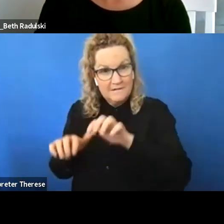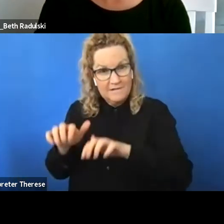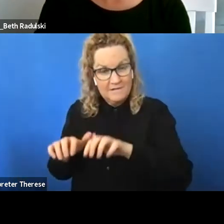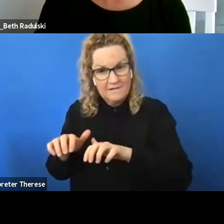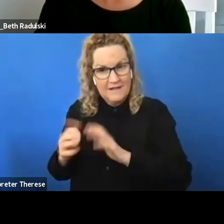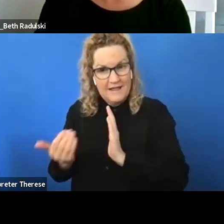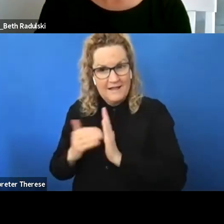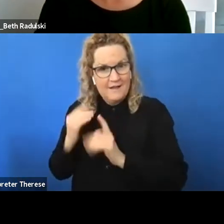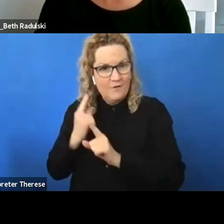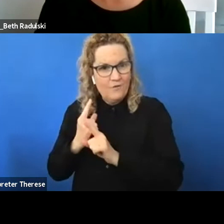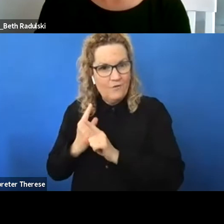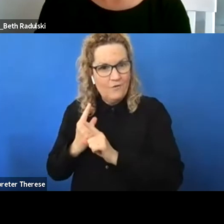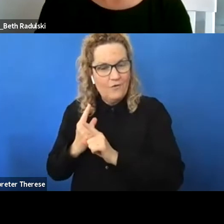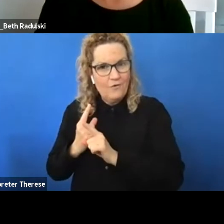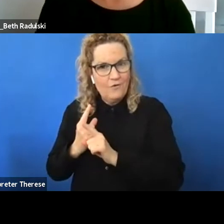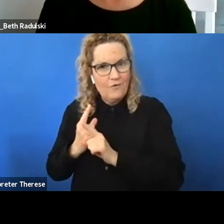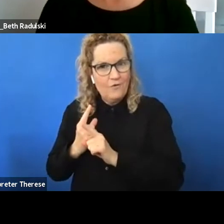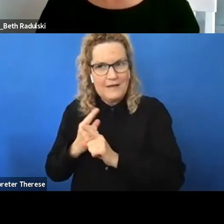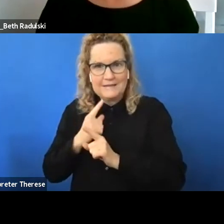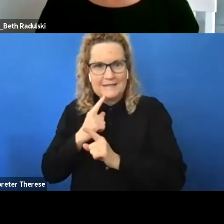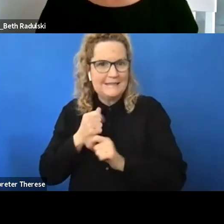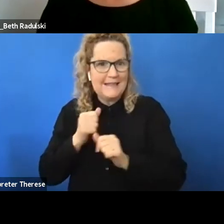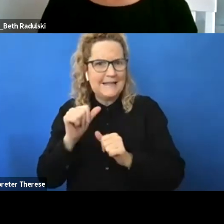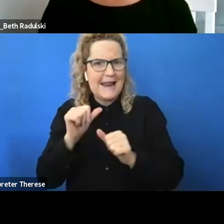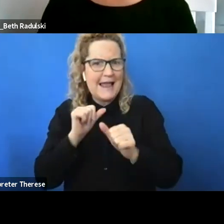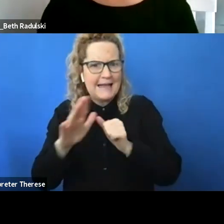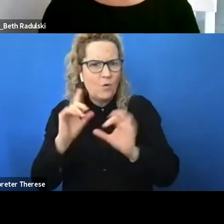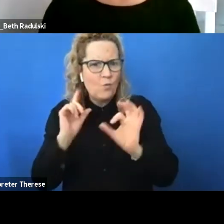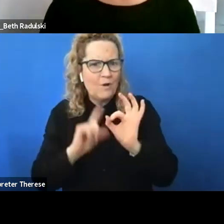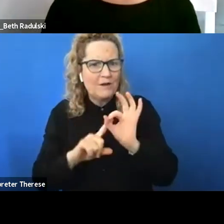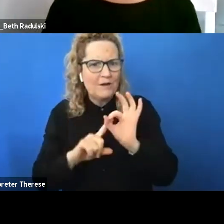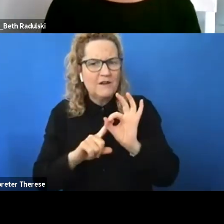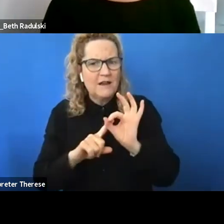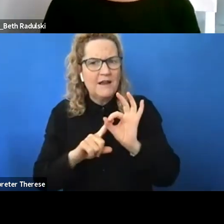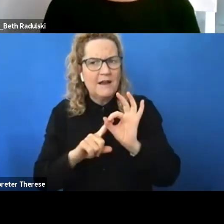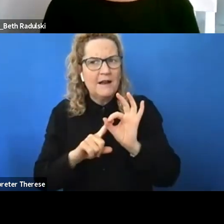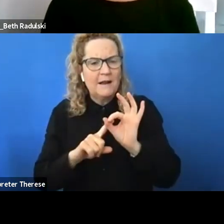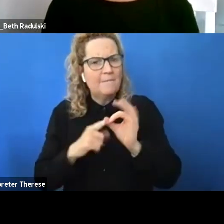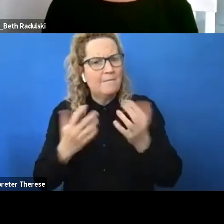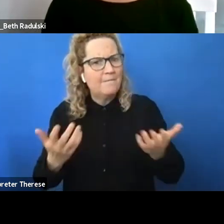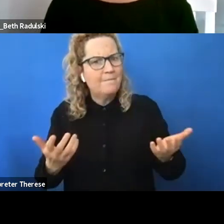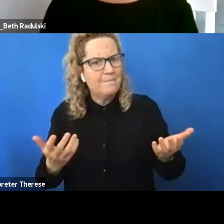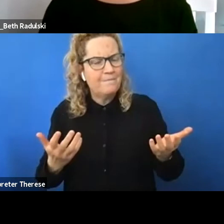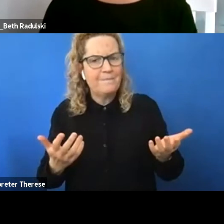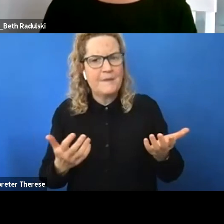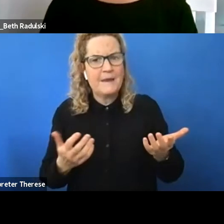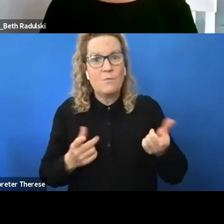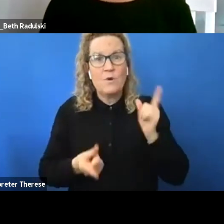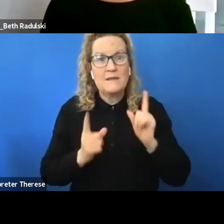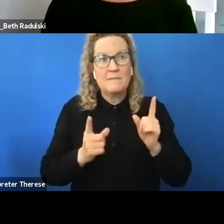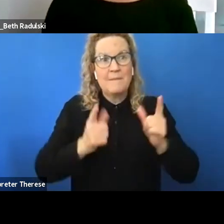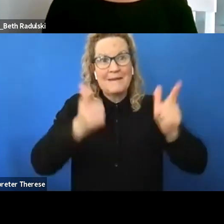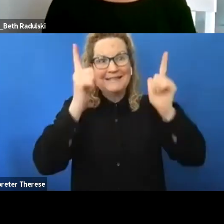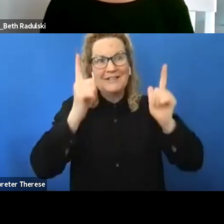which is that it's an excellent question for discussion because at times it would say that some educators possibly see adjustments or alternative